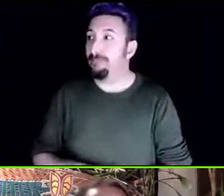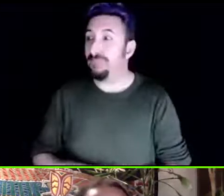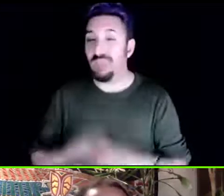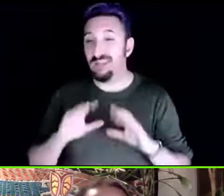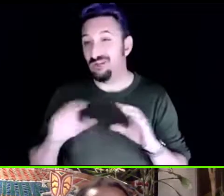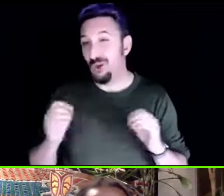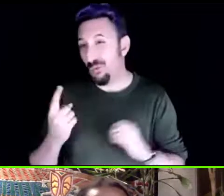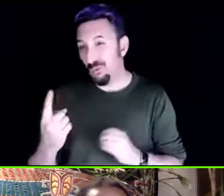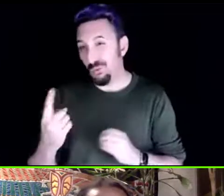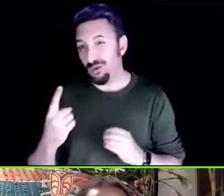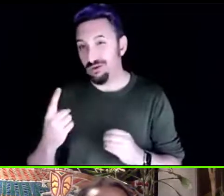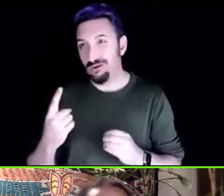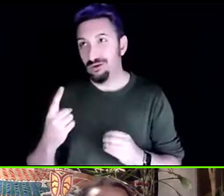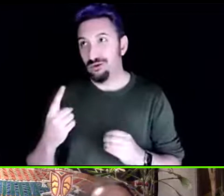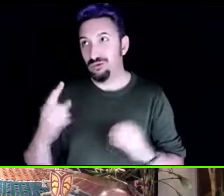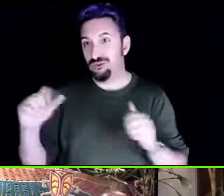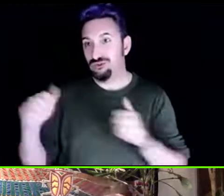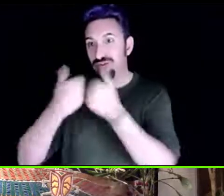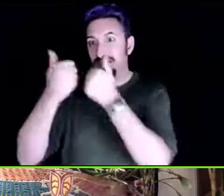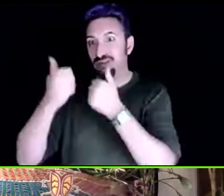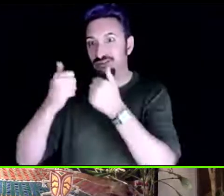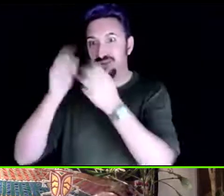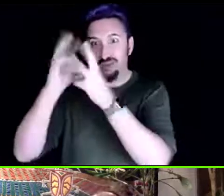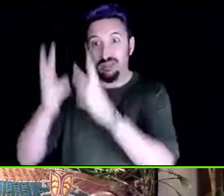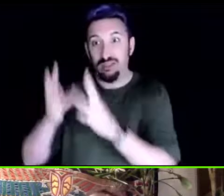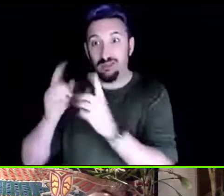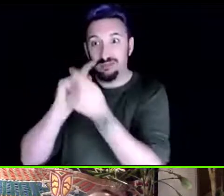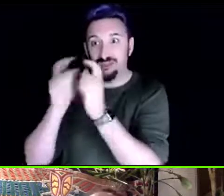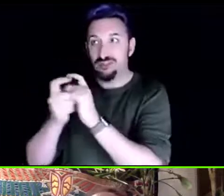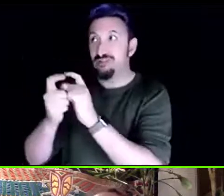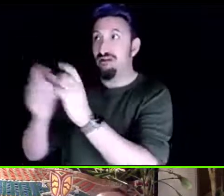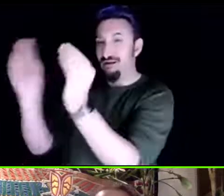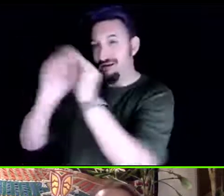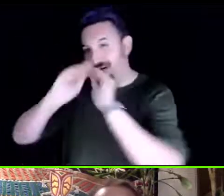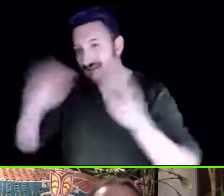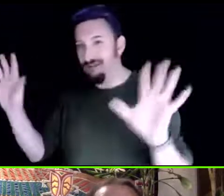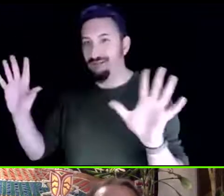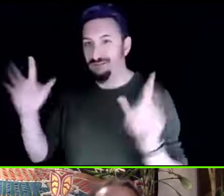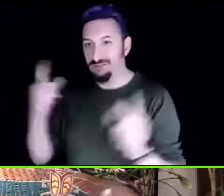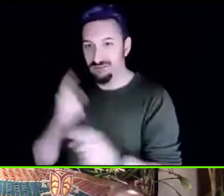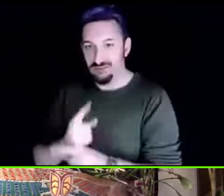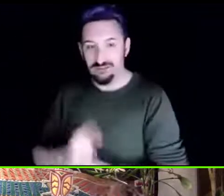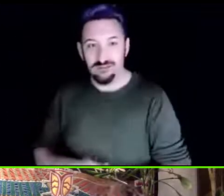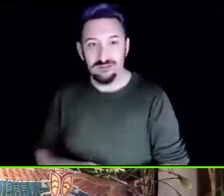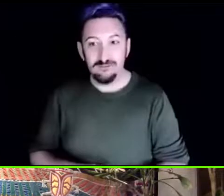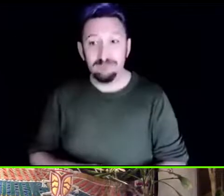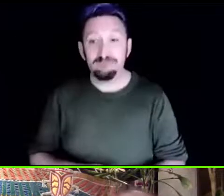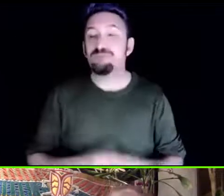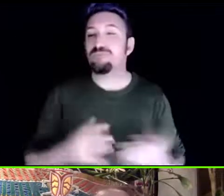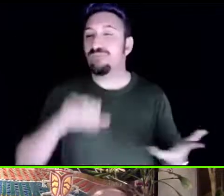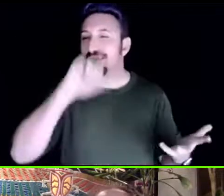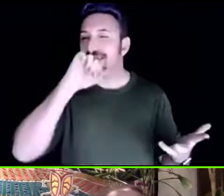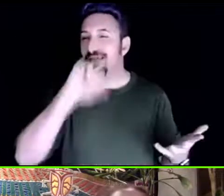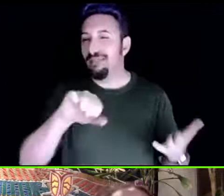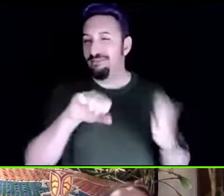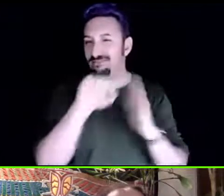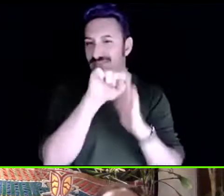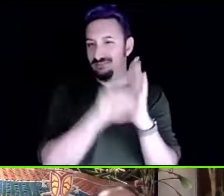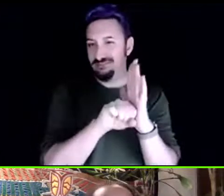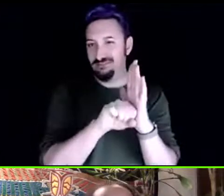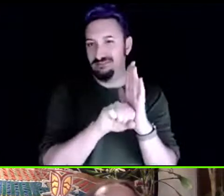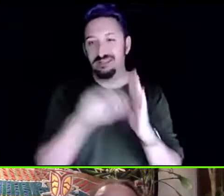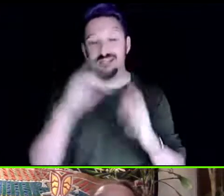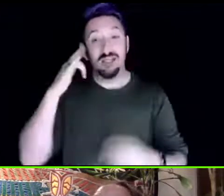climate change anymore right and what i love about the state of california uh it is expected that